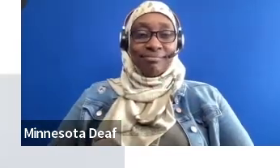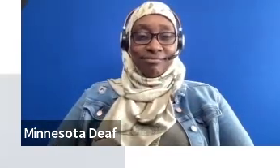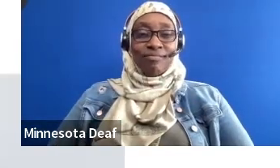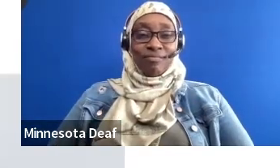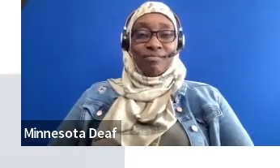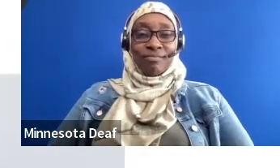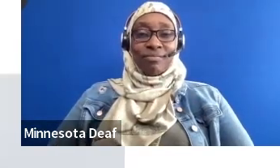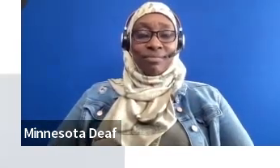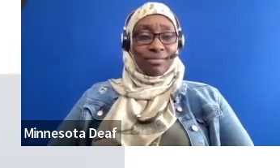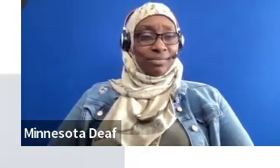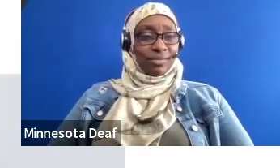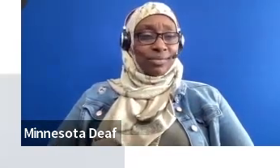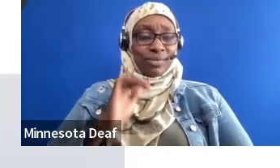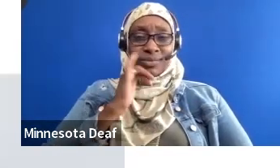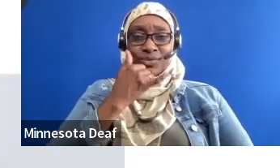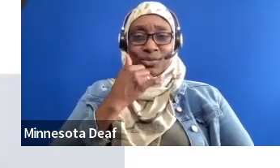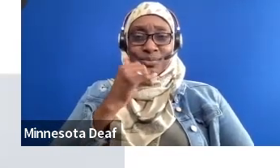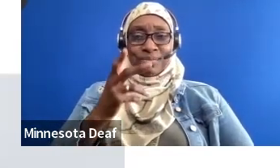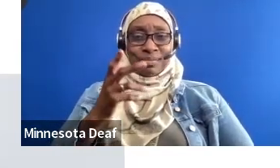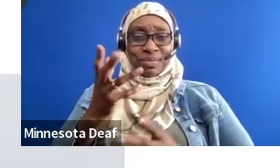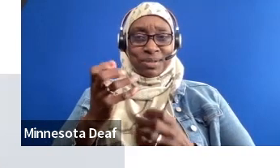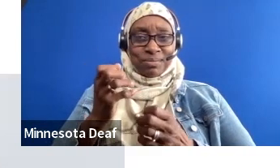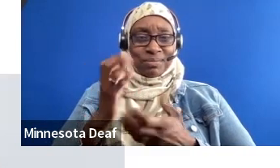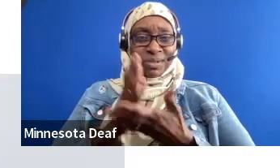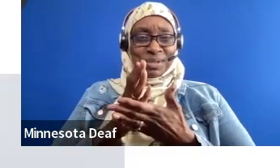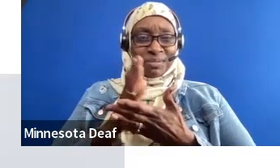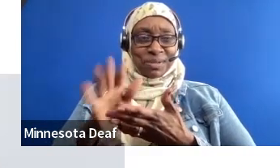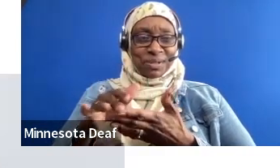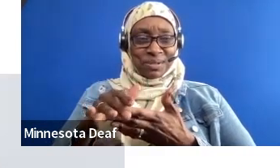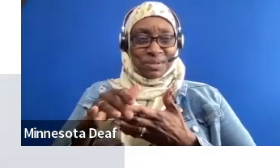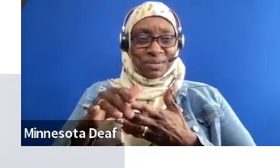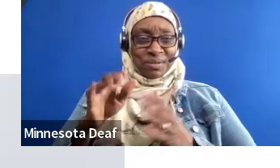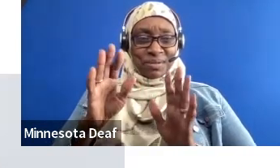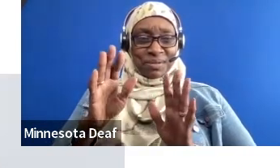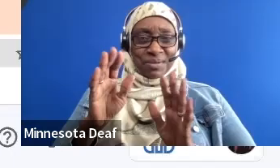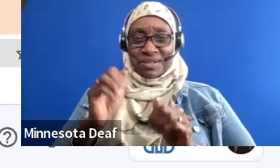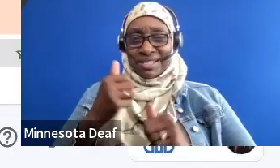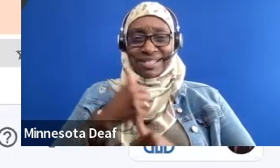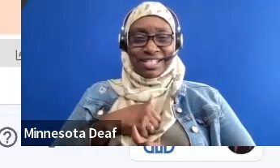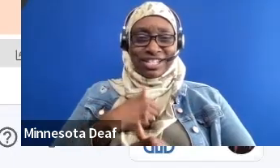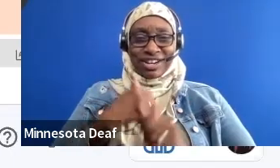the end of the day, when you don't have nothing to do, you can just come to the program and tell you yourself. live without technology. You can't live with it.